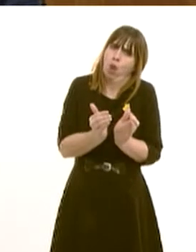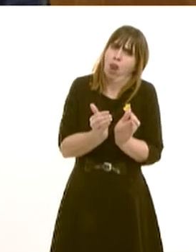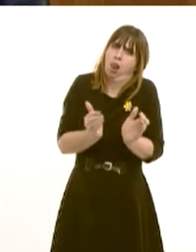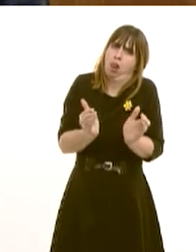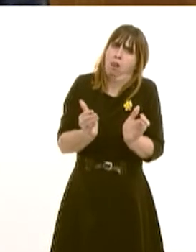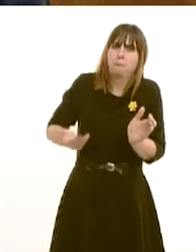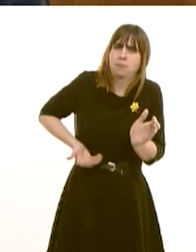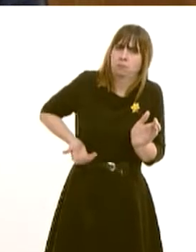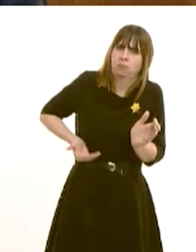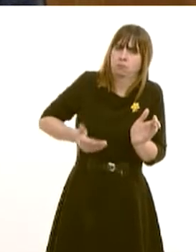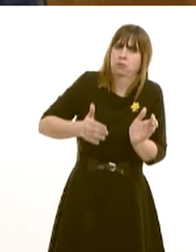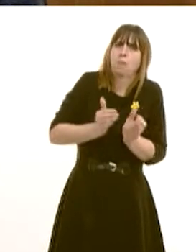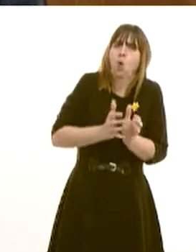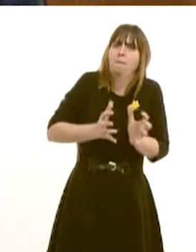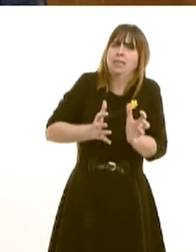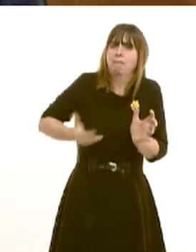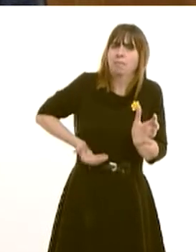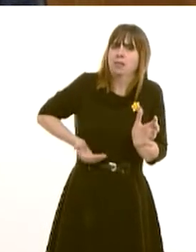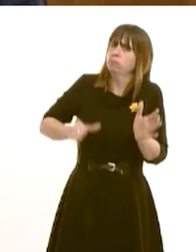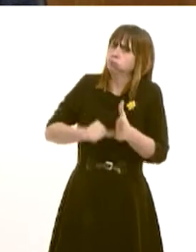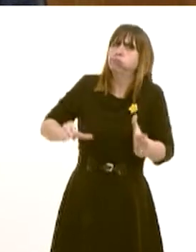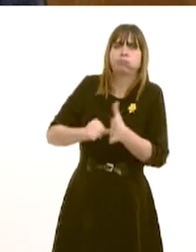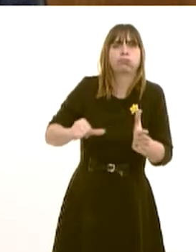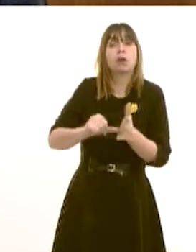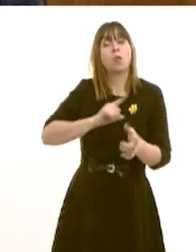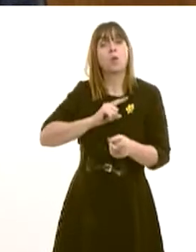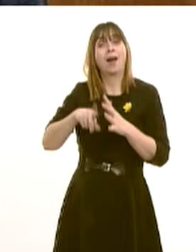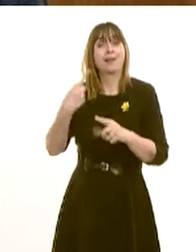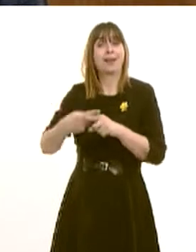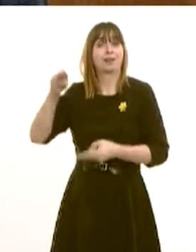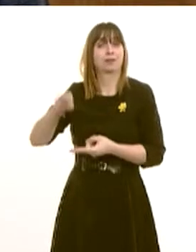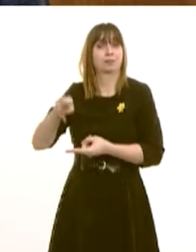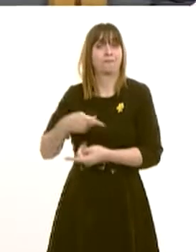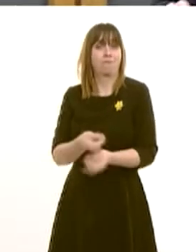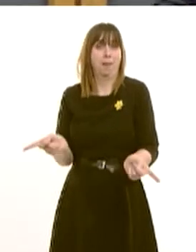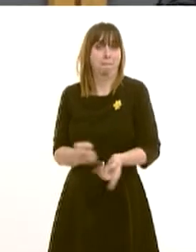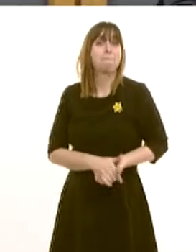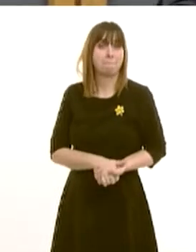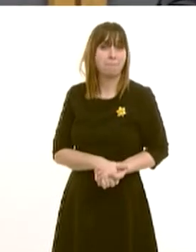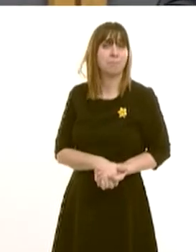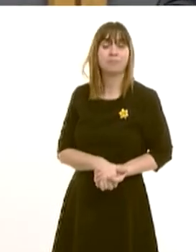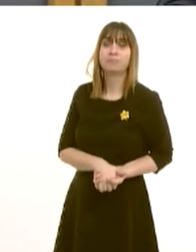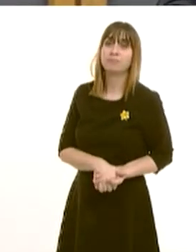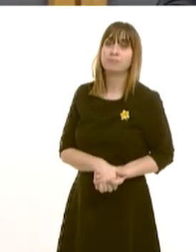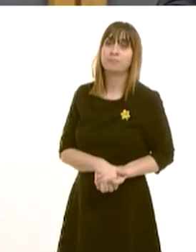assist our High Street. That's why, of course, we're going to reduce taxes for small businesses. Andrew Archie-David.